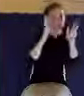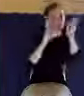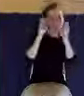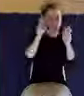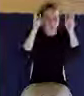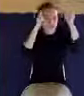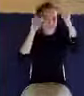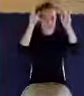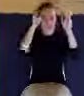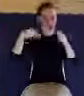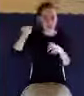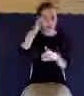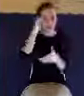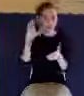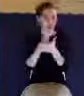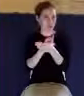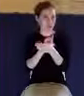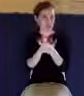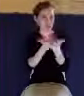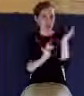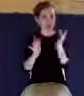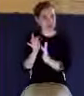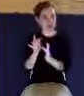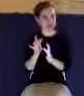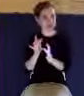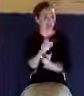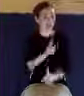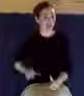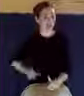he dies and rose again. But demons aren't getting saved.